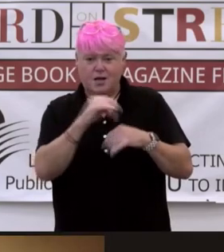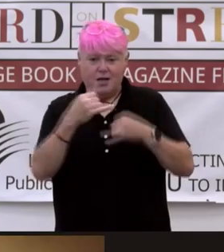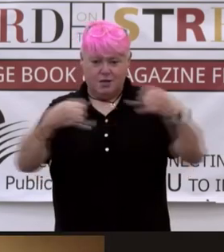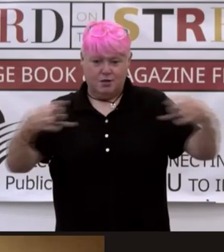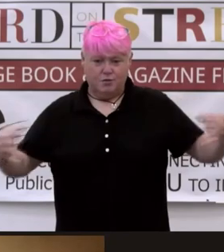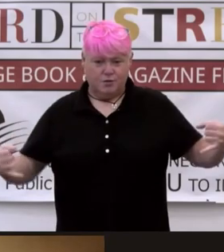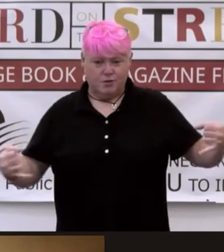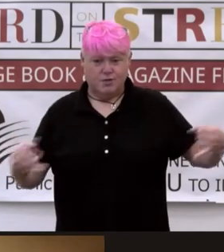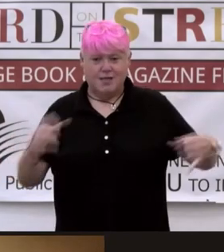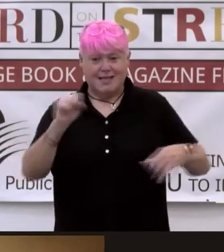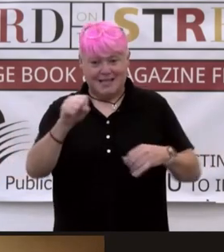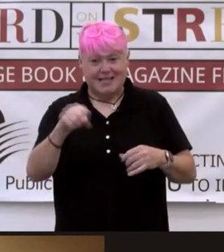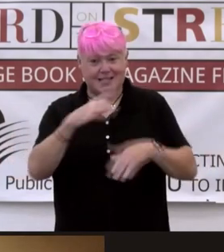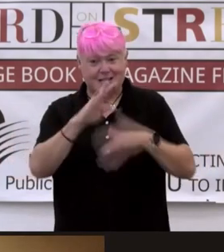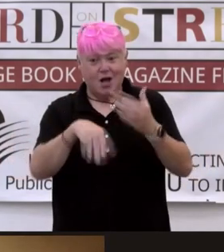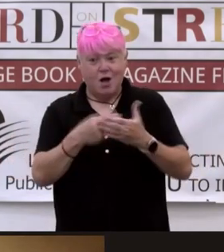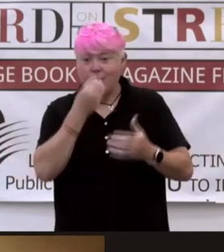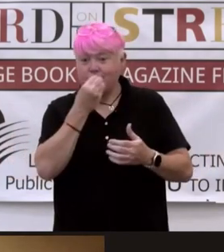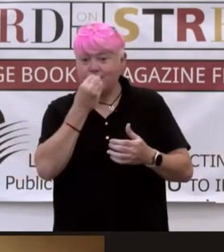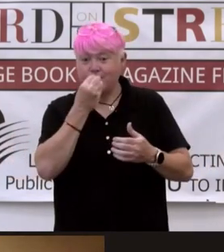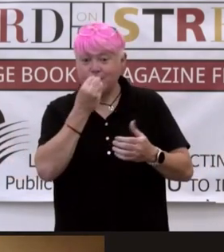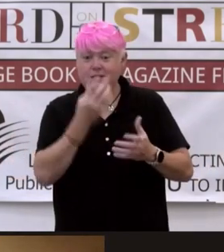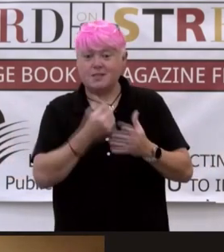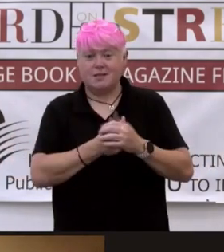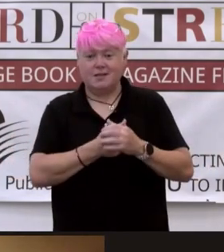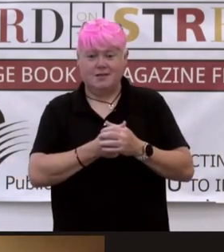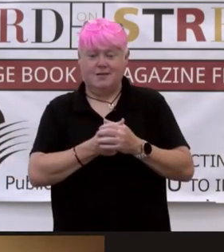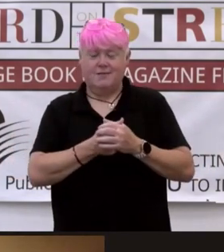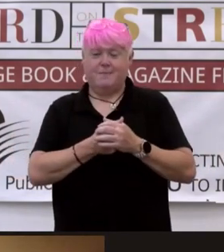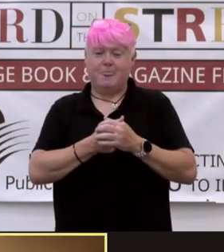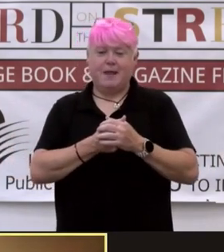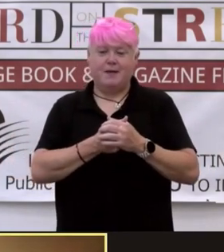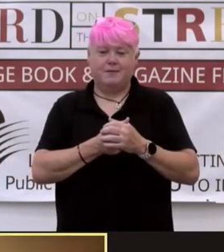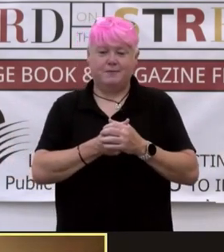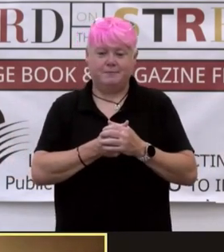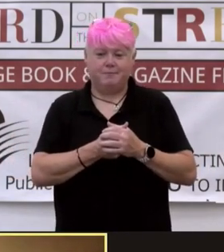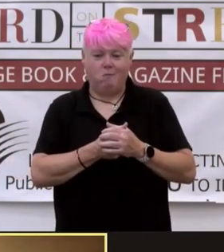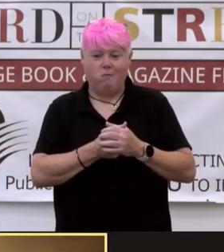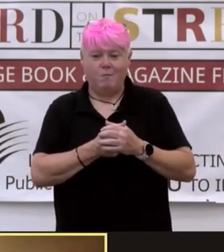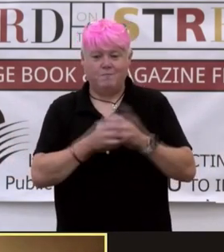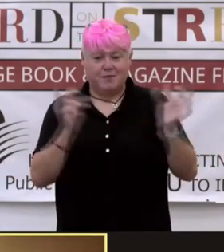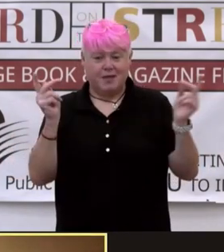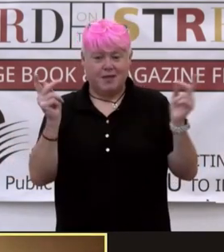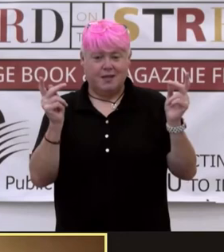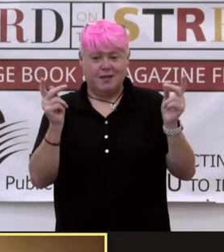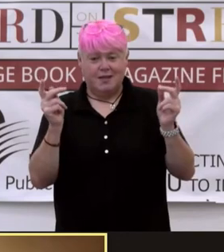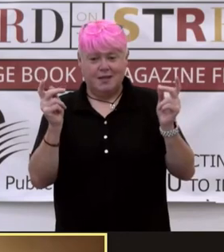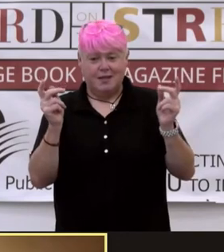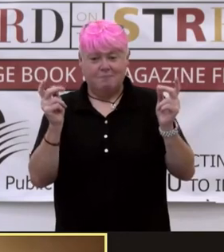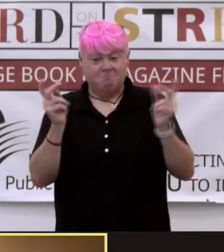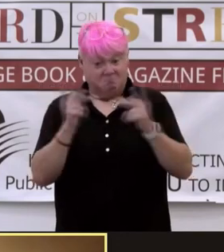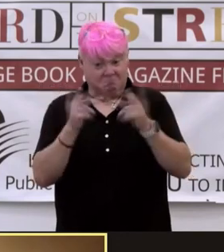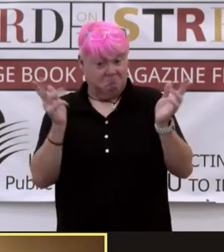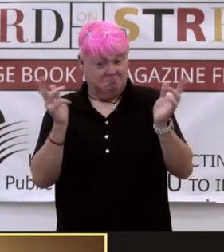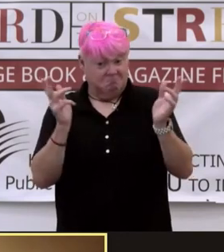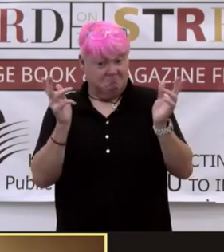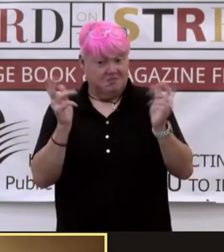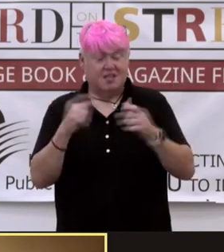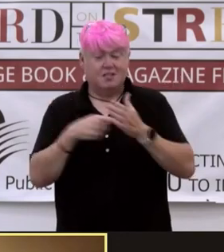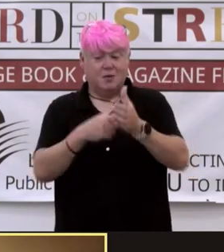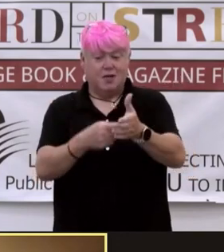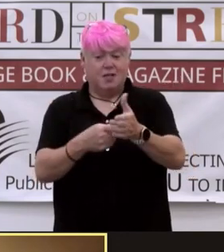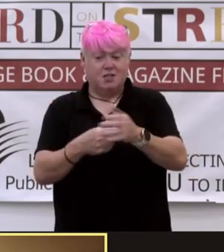I'm like, yes. All the foods. All the food. All the delicious things. Exactly. I mean, that's a better way to showcase diversity than